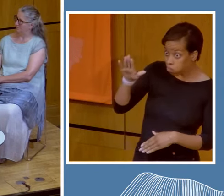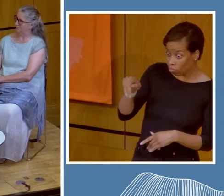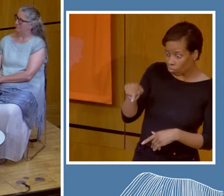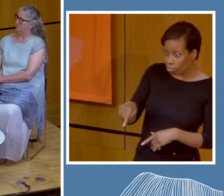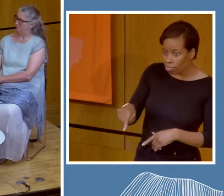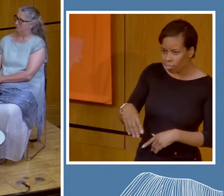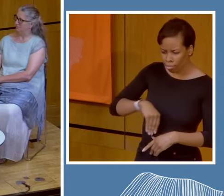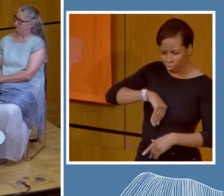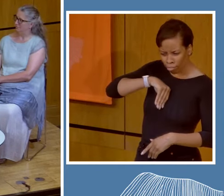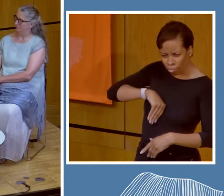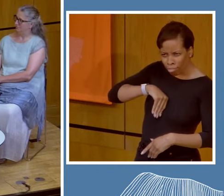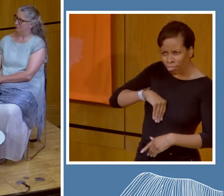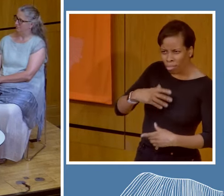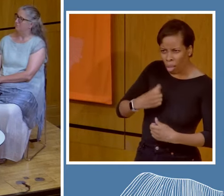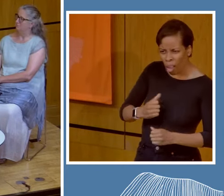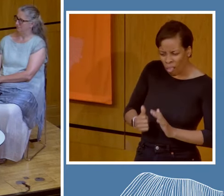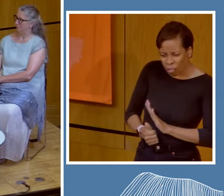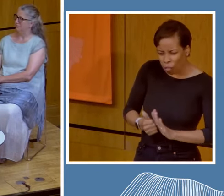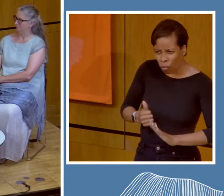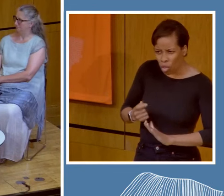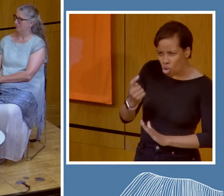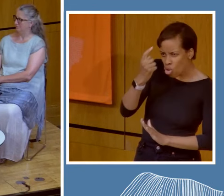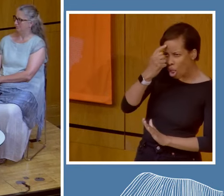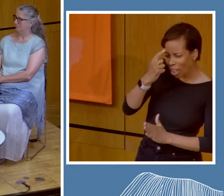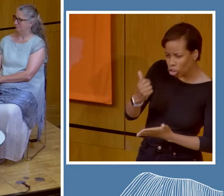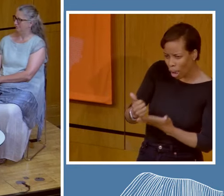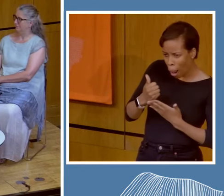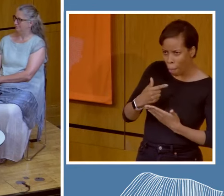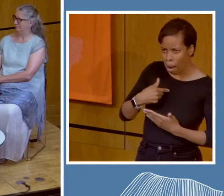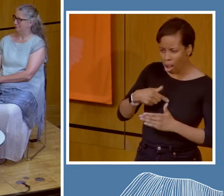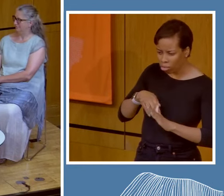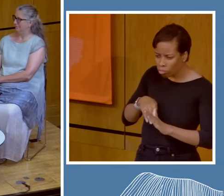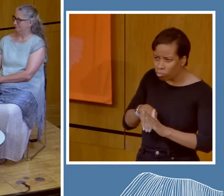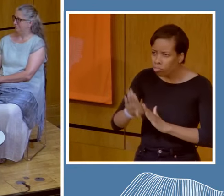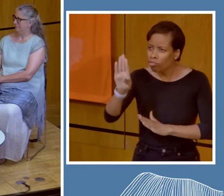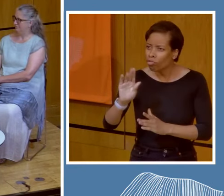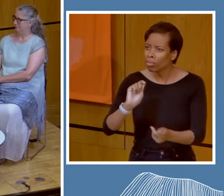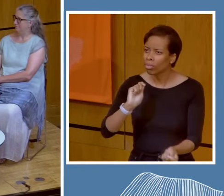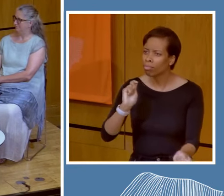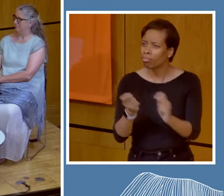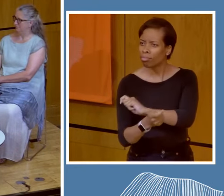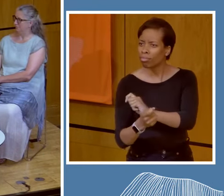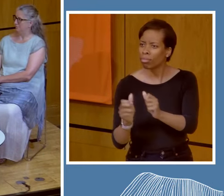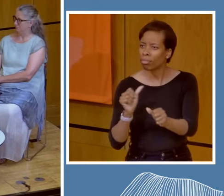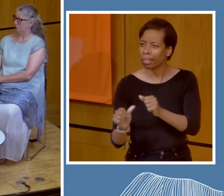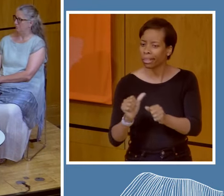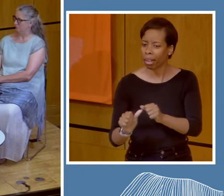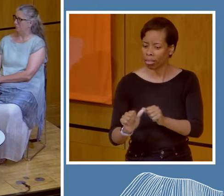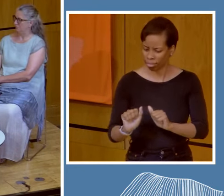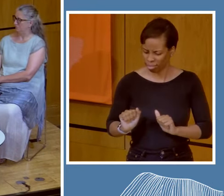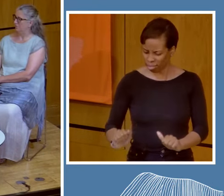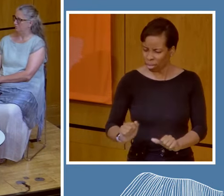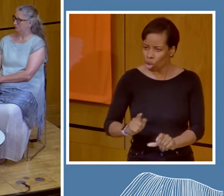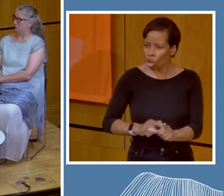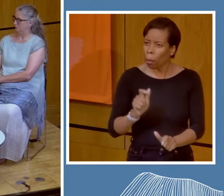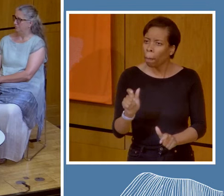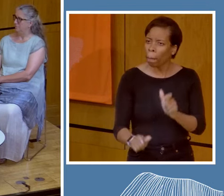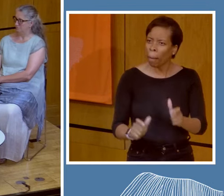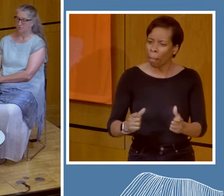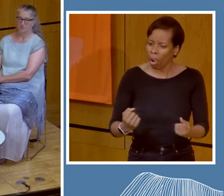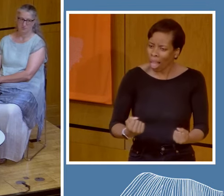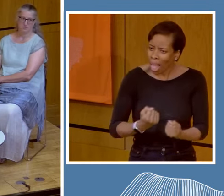coming to help us through this time of great change. That the energy of the young people and the